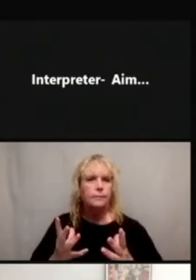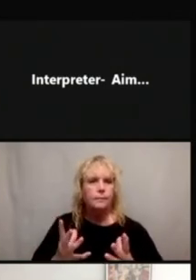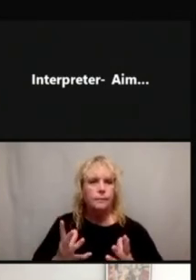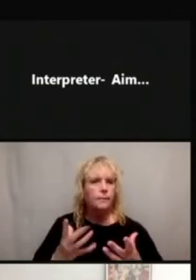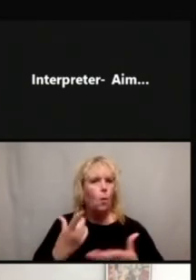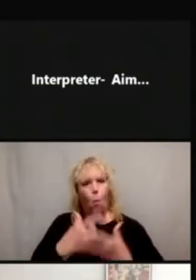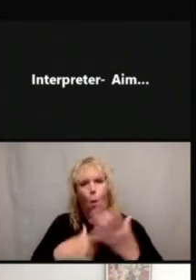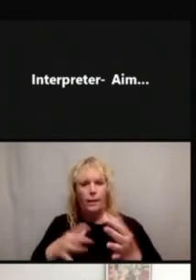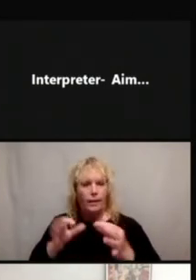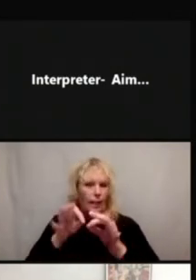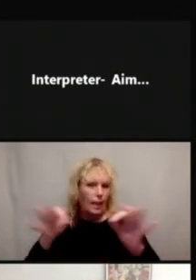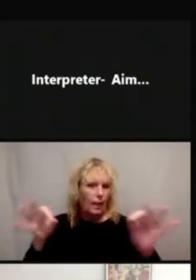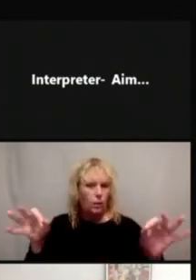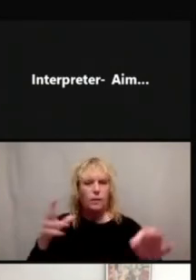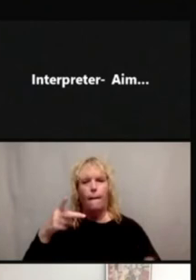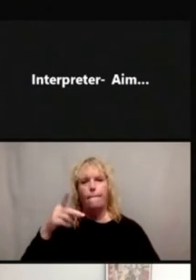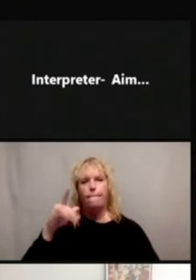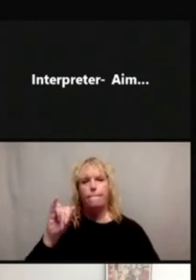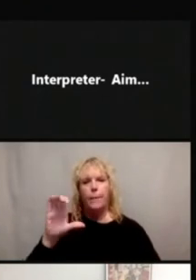that the pictogram is made in.